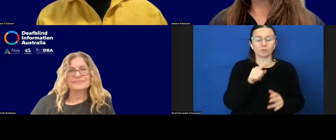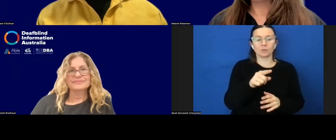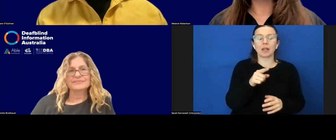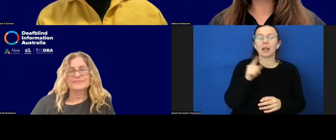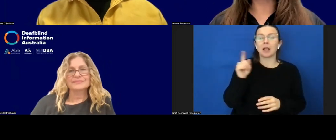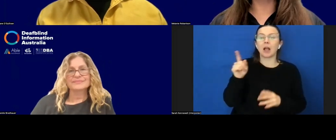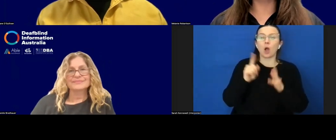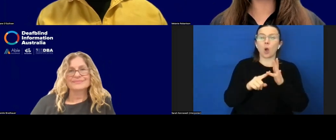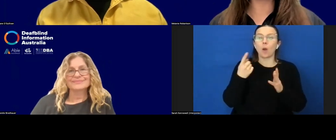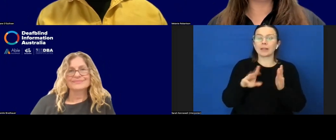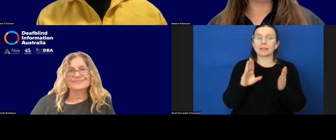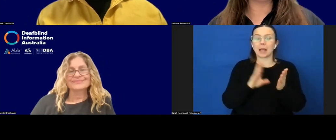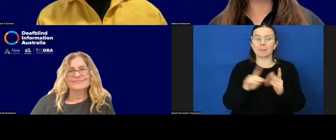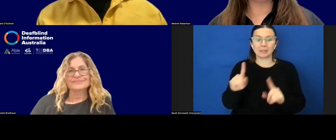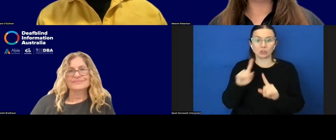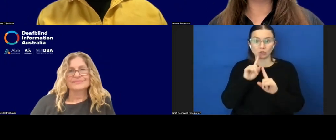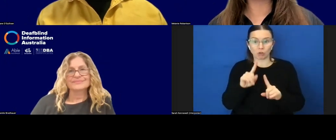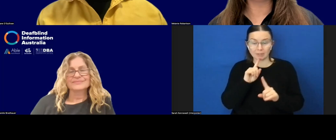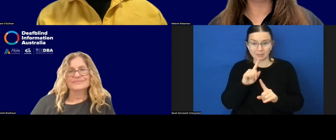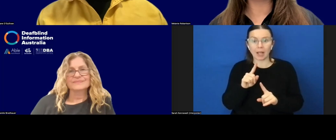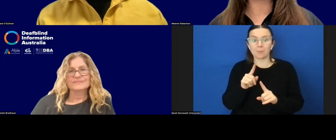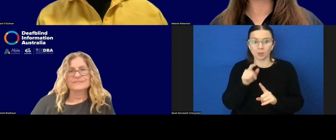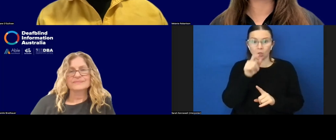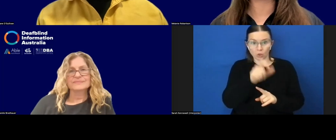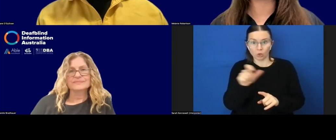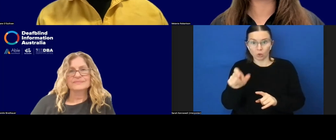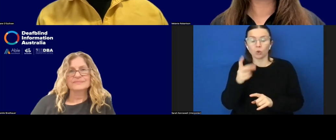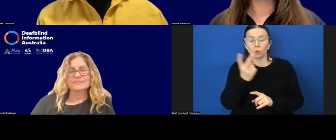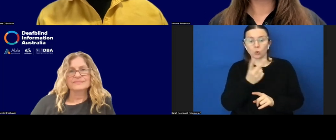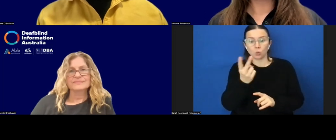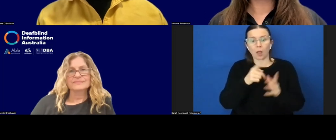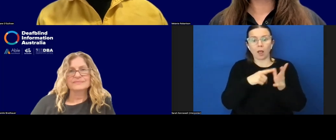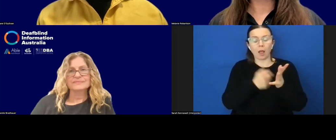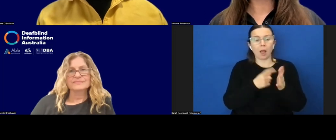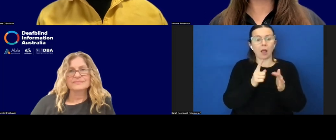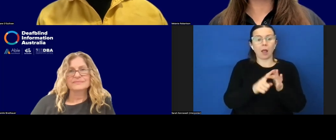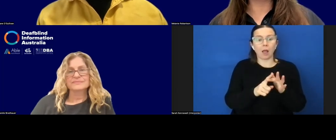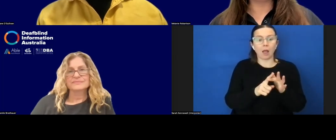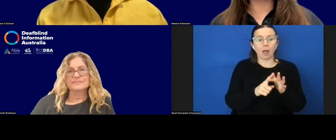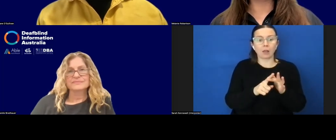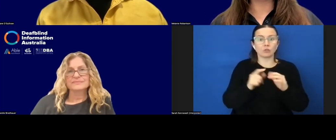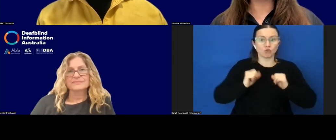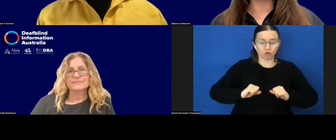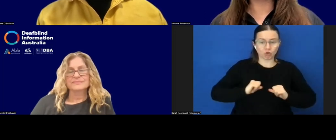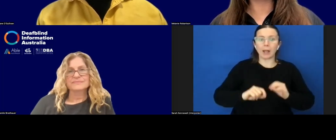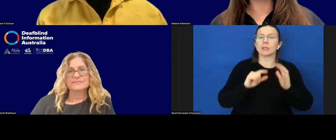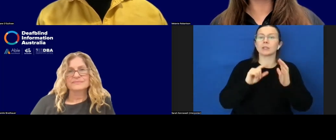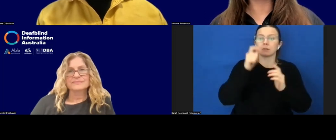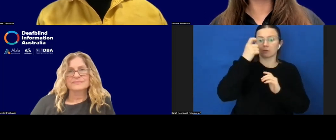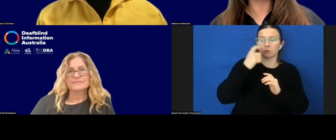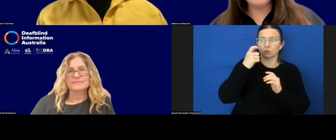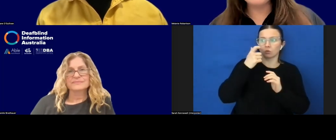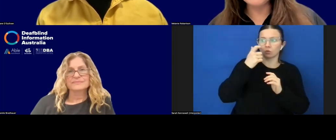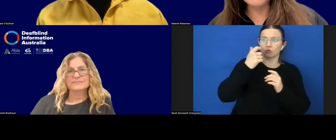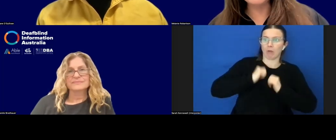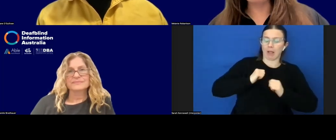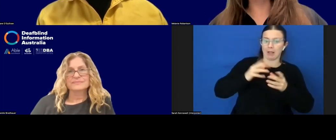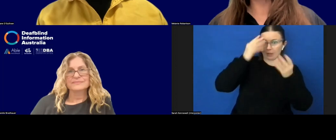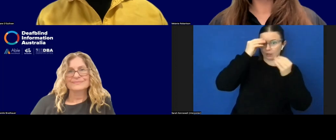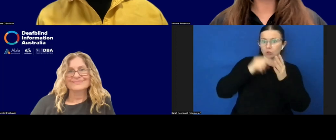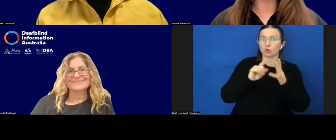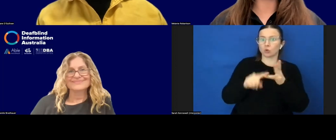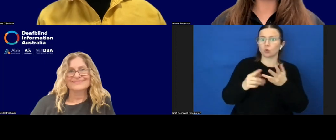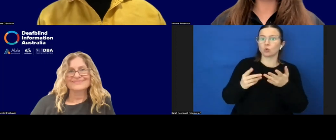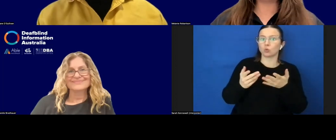primarily you are trained to service people with blindness